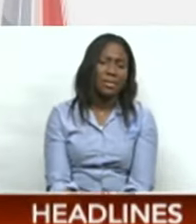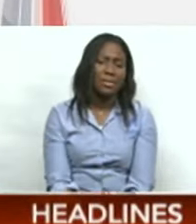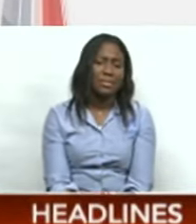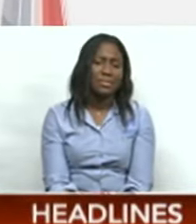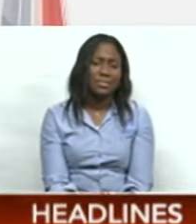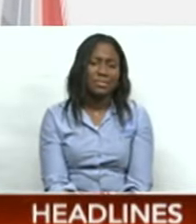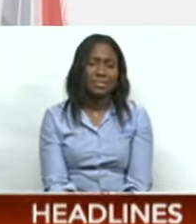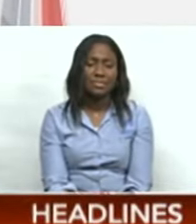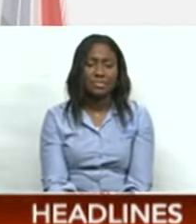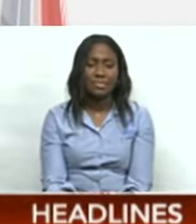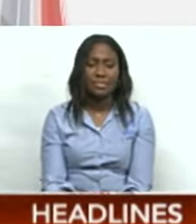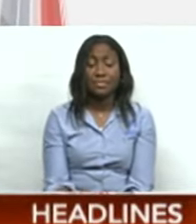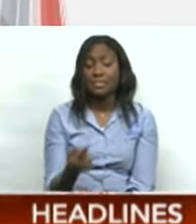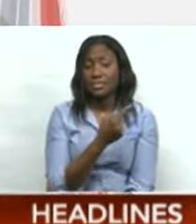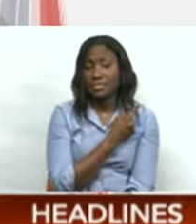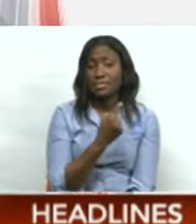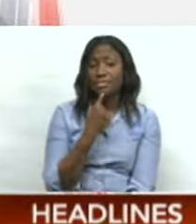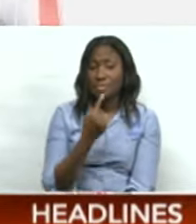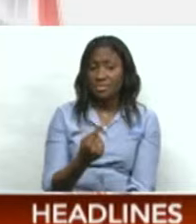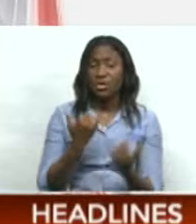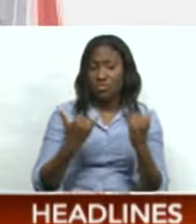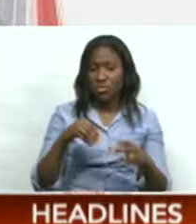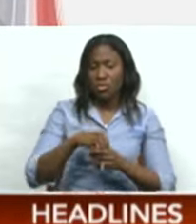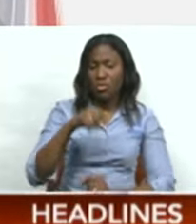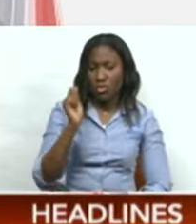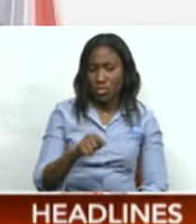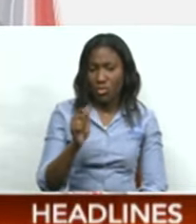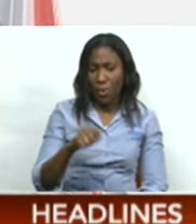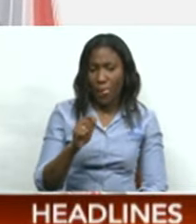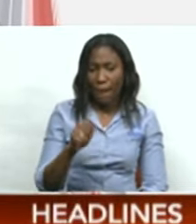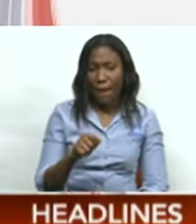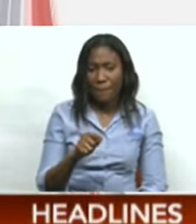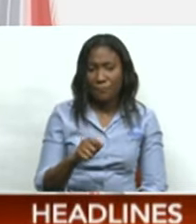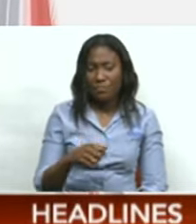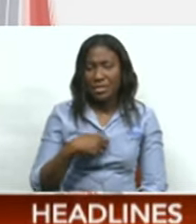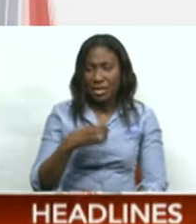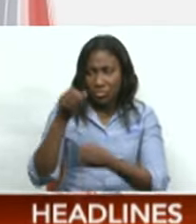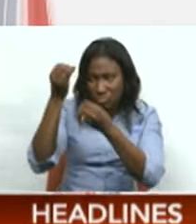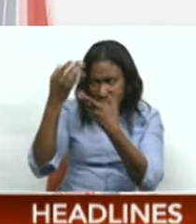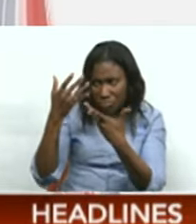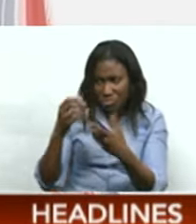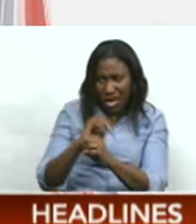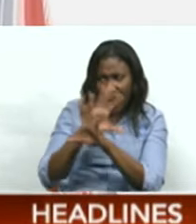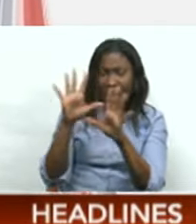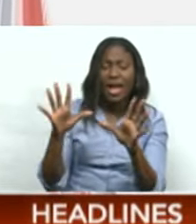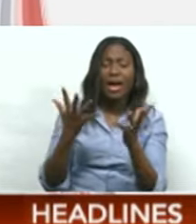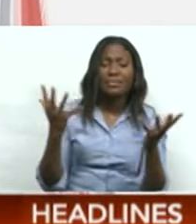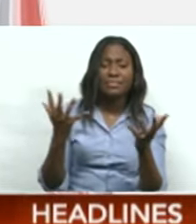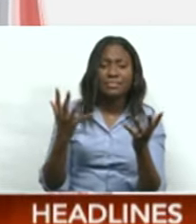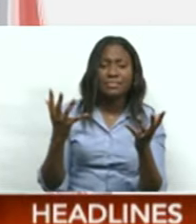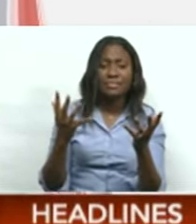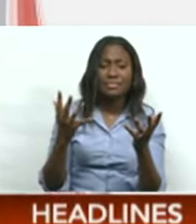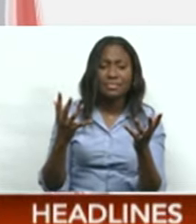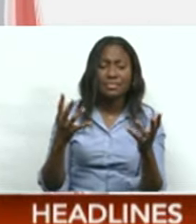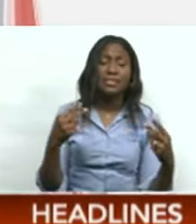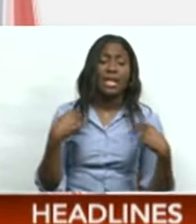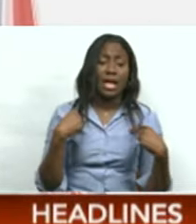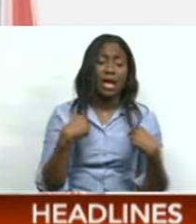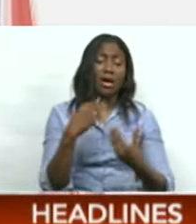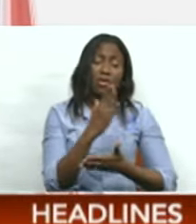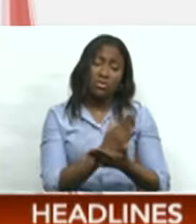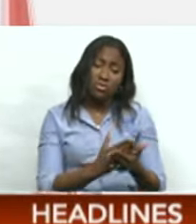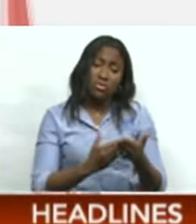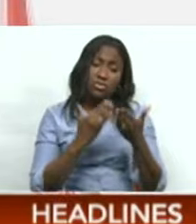Given that it's an active court case, it is very clear that there are some in the space with